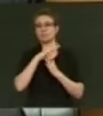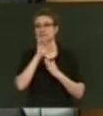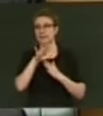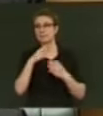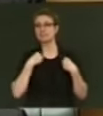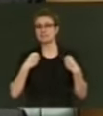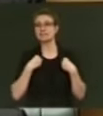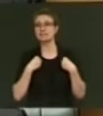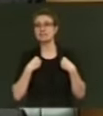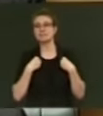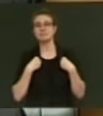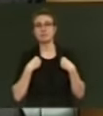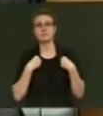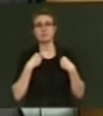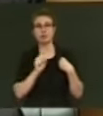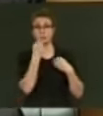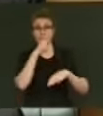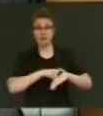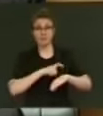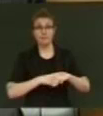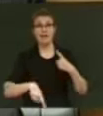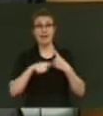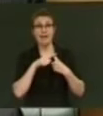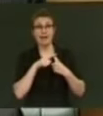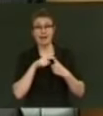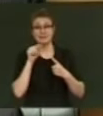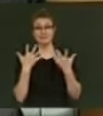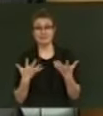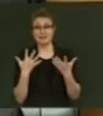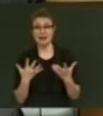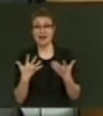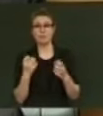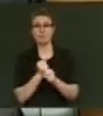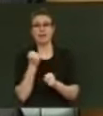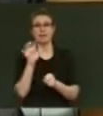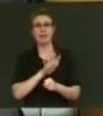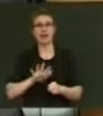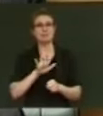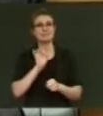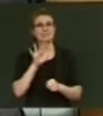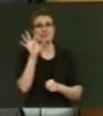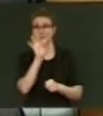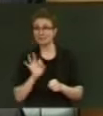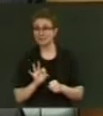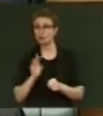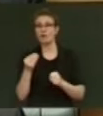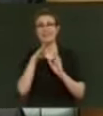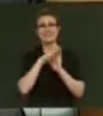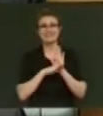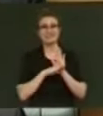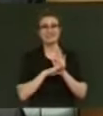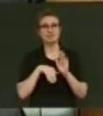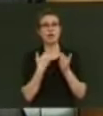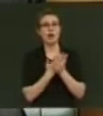IT stocks now make up about 10 per cent of the value of all listings on the New Zealand Exchange Main Board compared with 1 per cent five years ago.